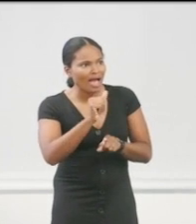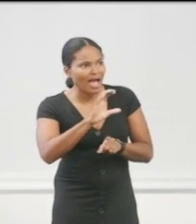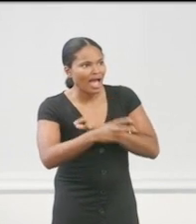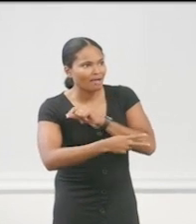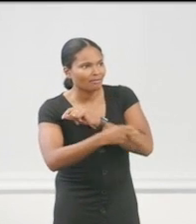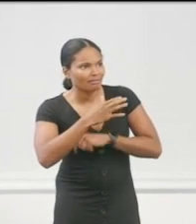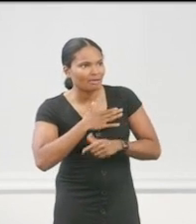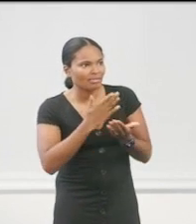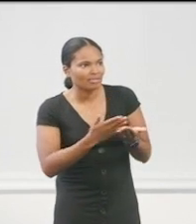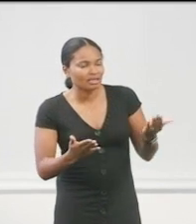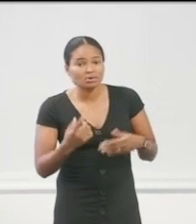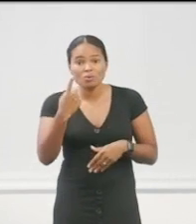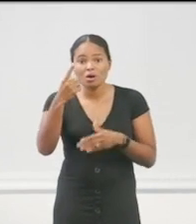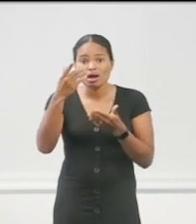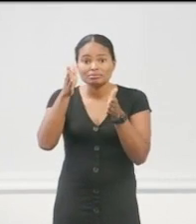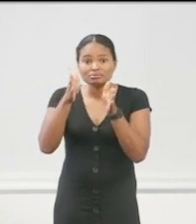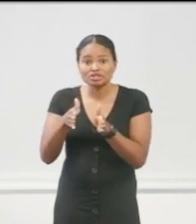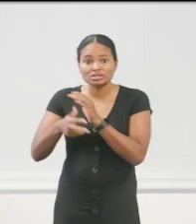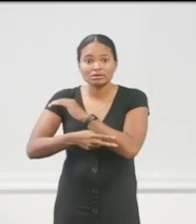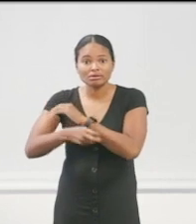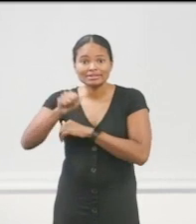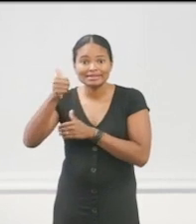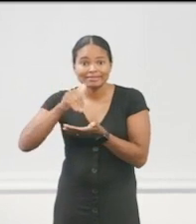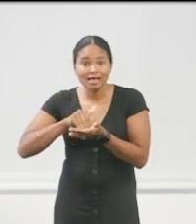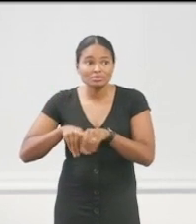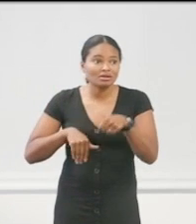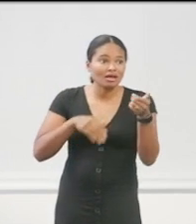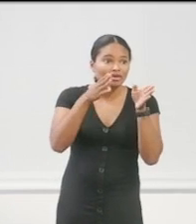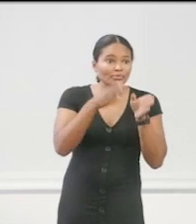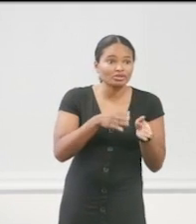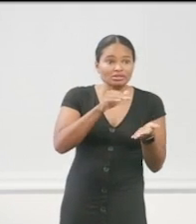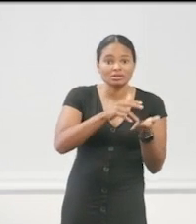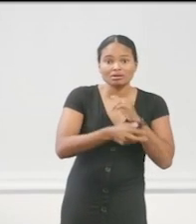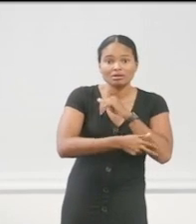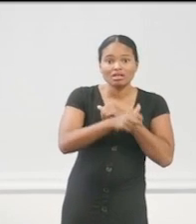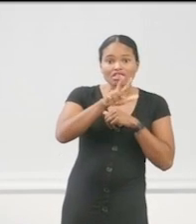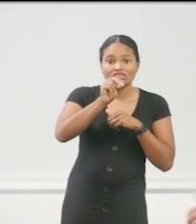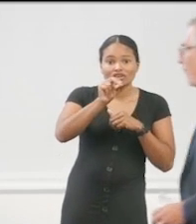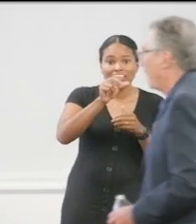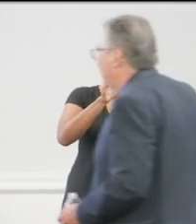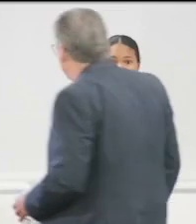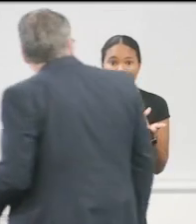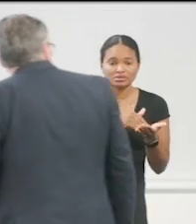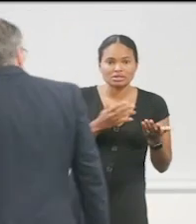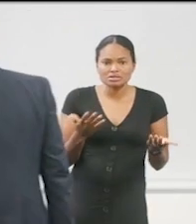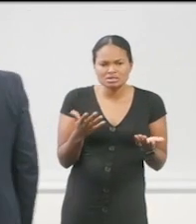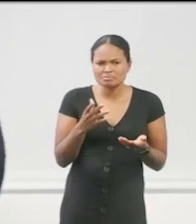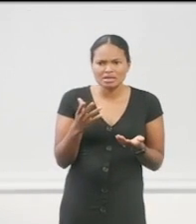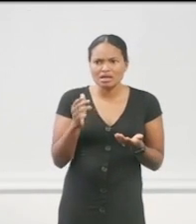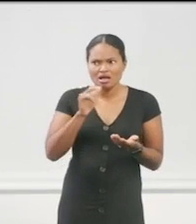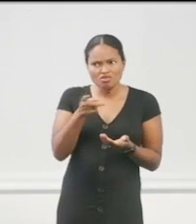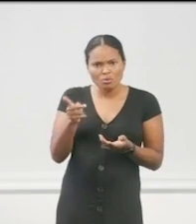30,000. And those are the people that have told me, and they're very smart, you don't have to be low